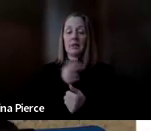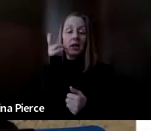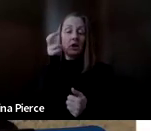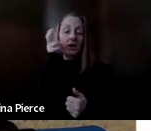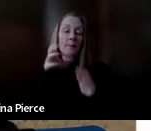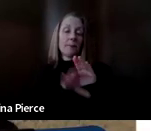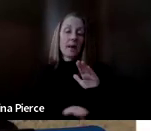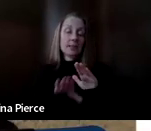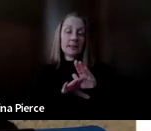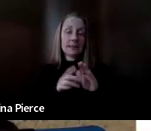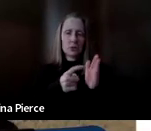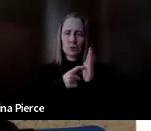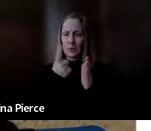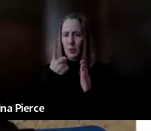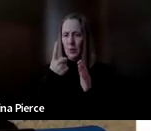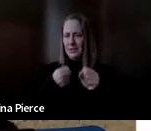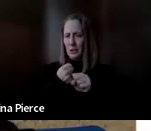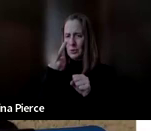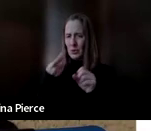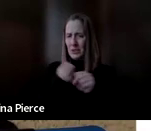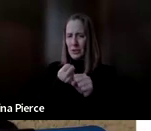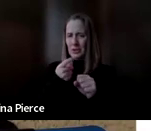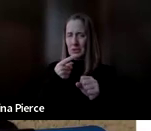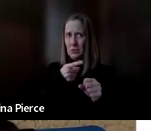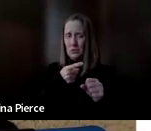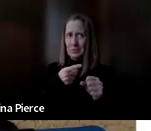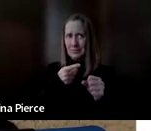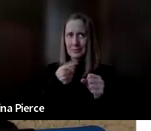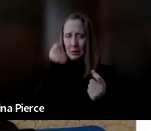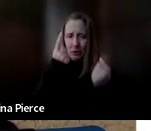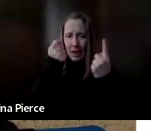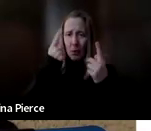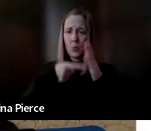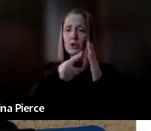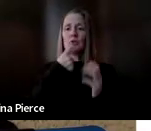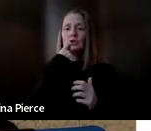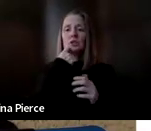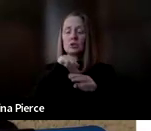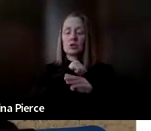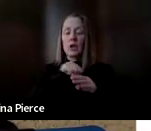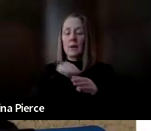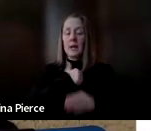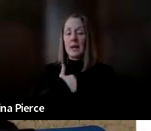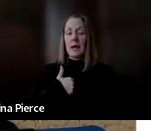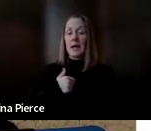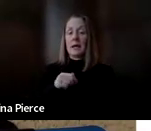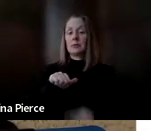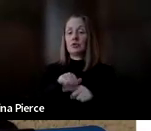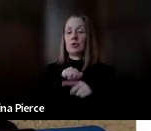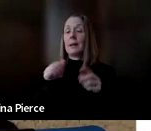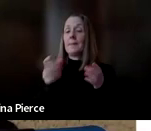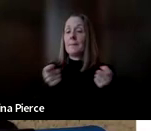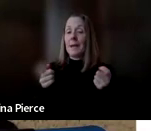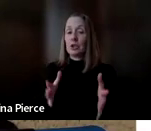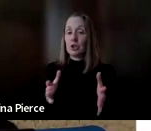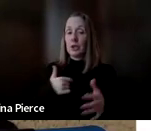year or two to figure out what you just described. So I am Stephanie Nichols. I'm the training manager here at Michigan Alliance for Families. I have